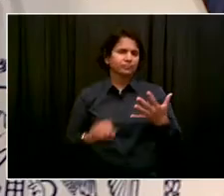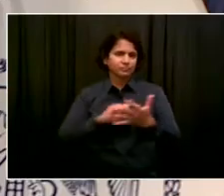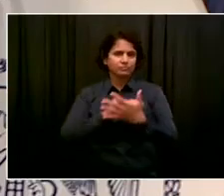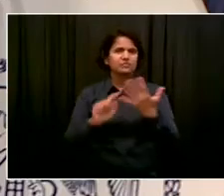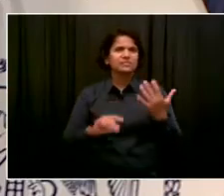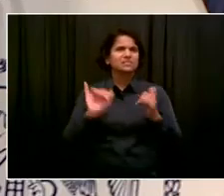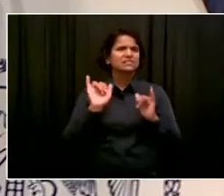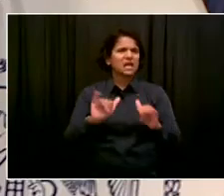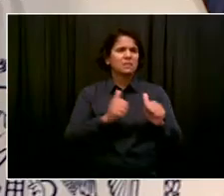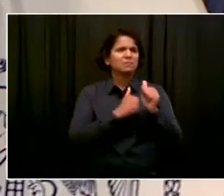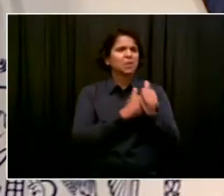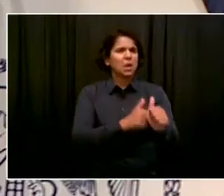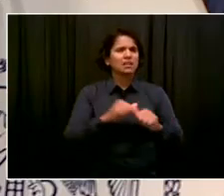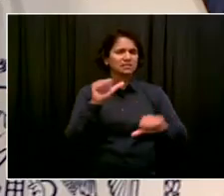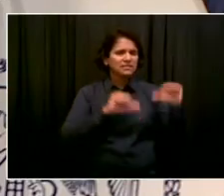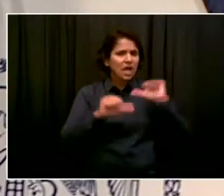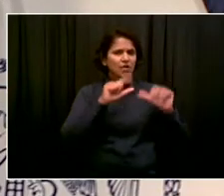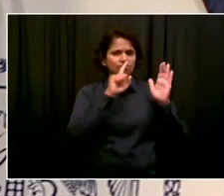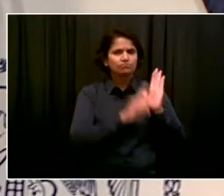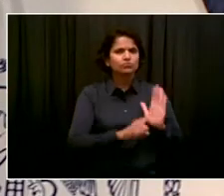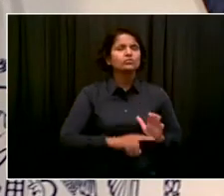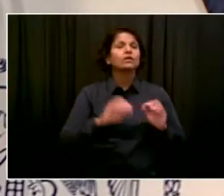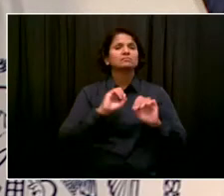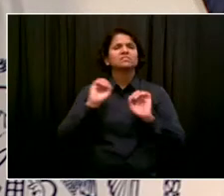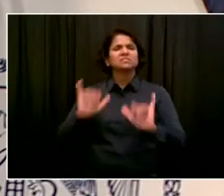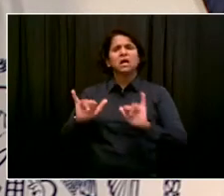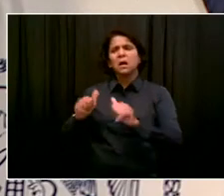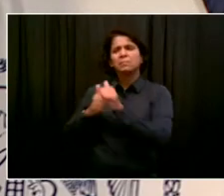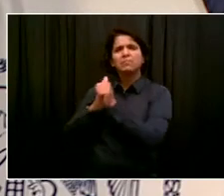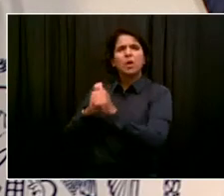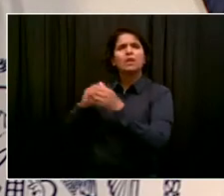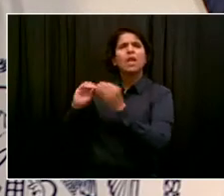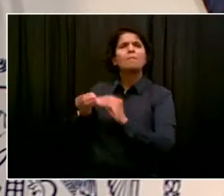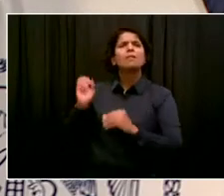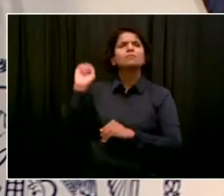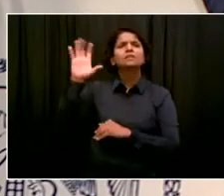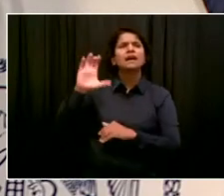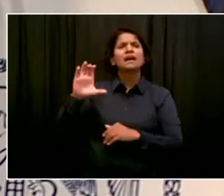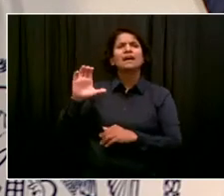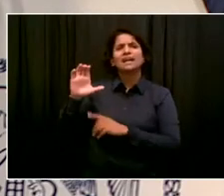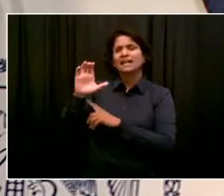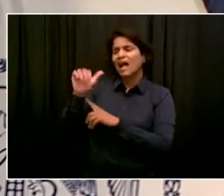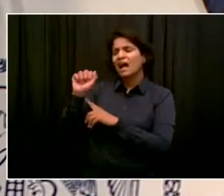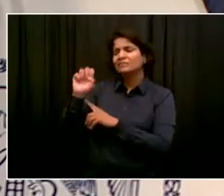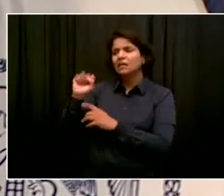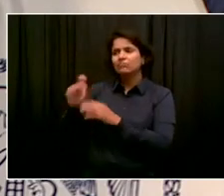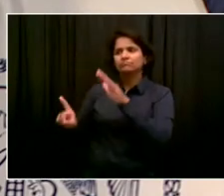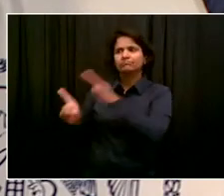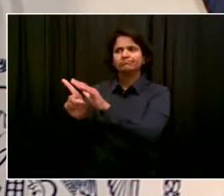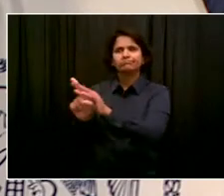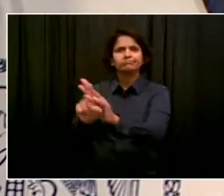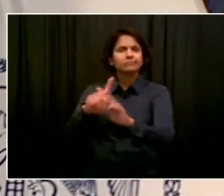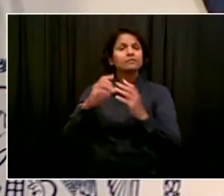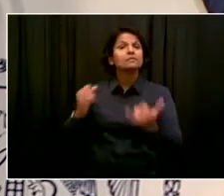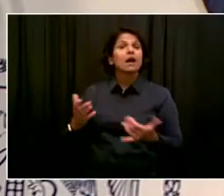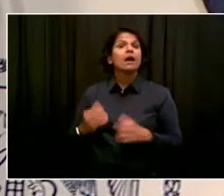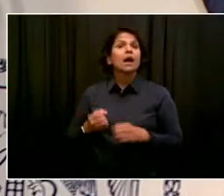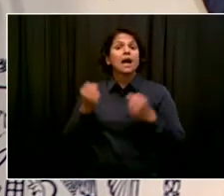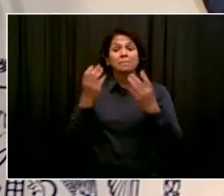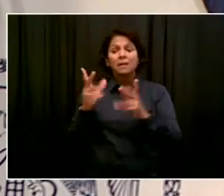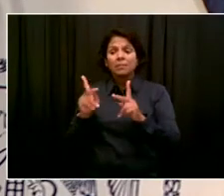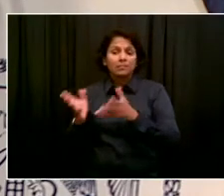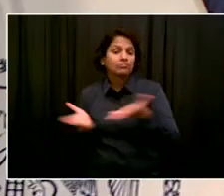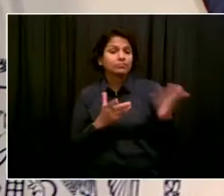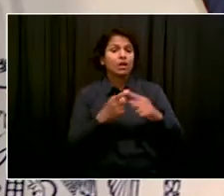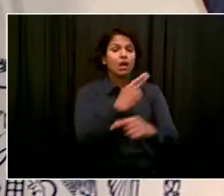doses, cases, hospitalization, that's how we're going to be making decisions, and that's what we want to focus everyone's attention on going forward. Let's give you